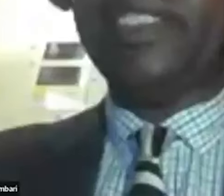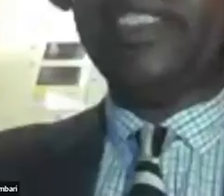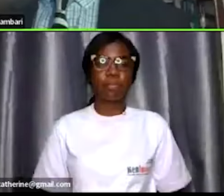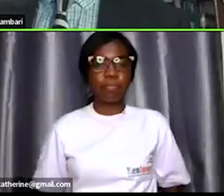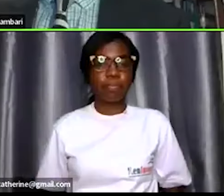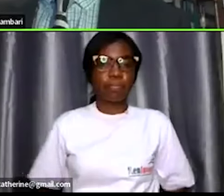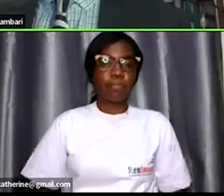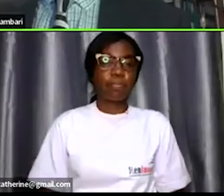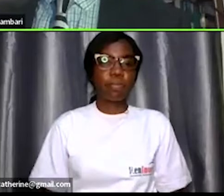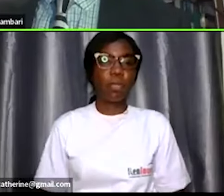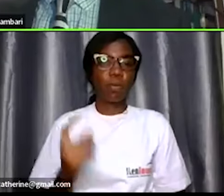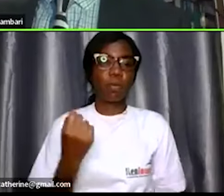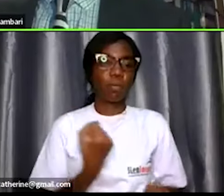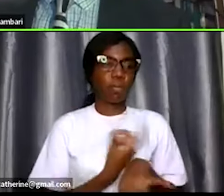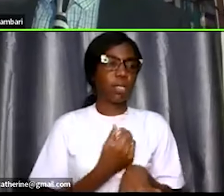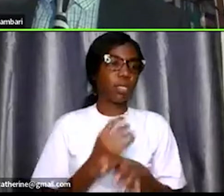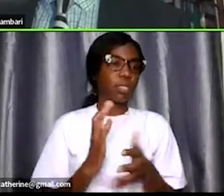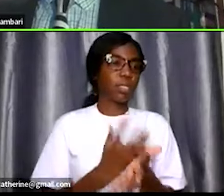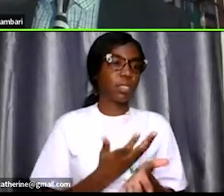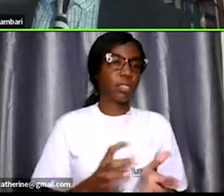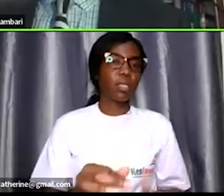share this screen as well